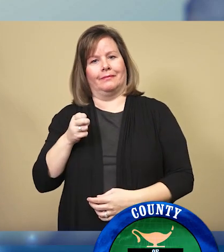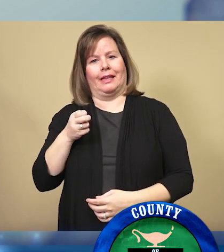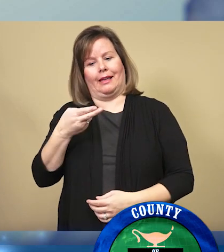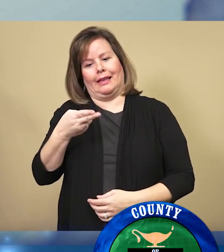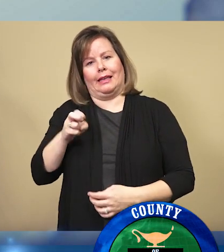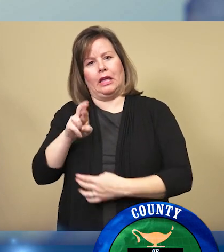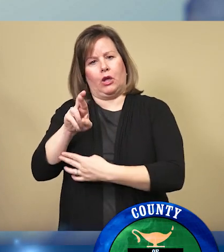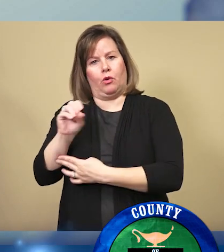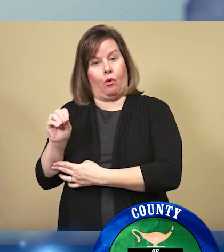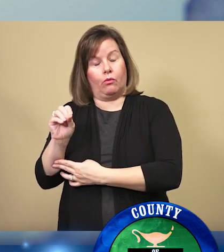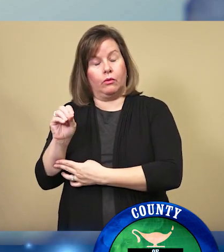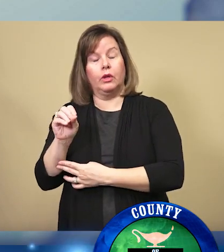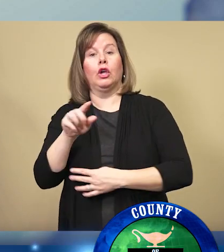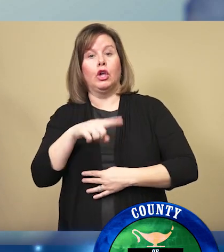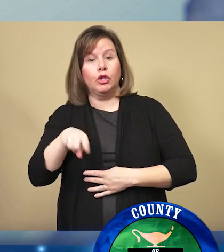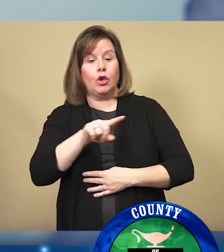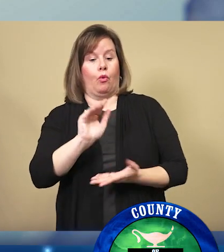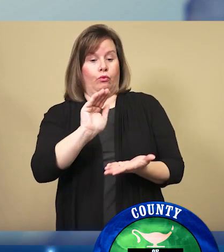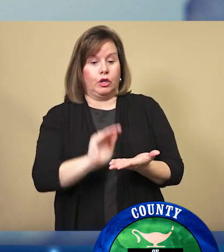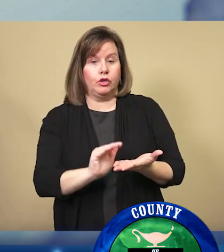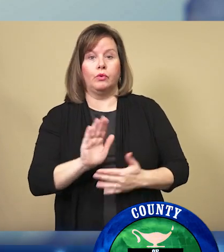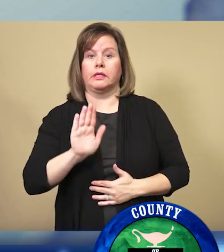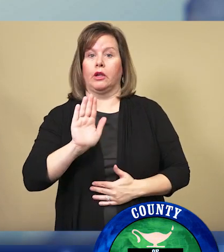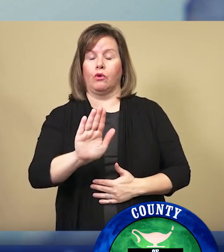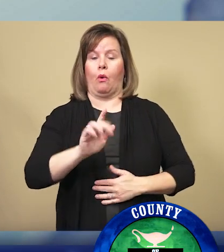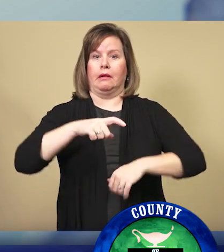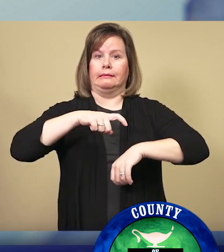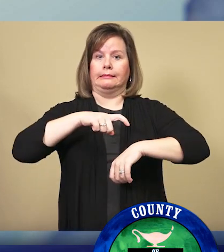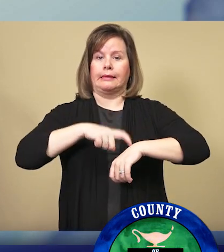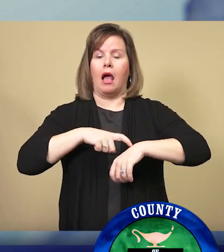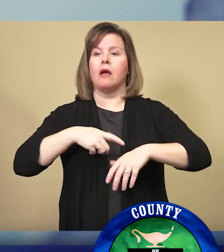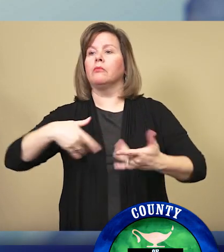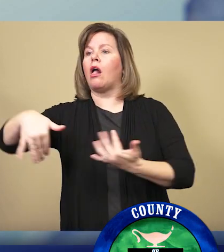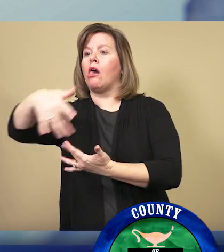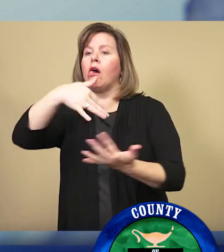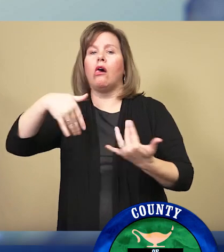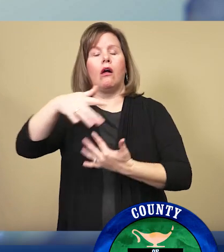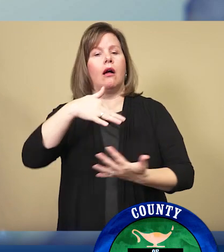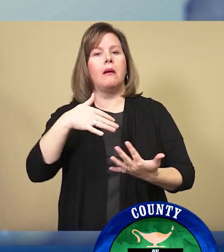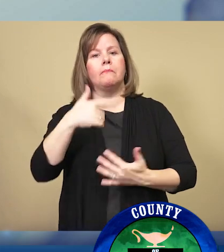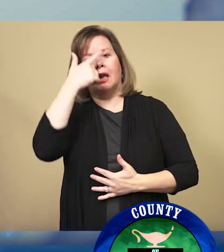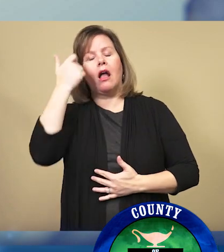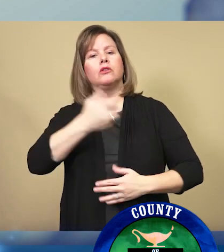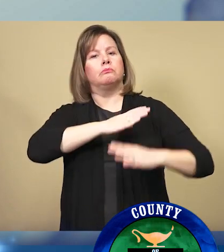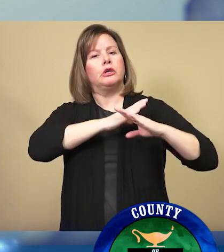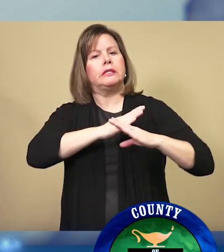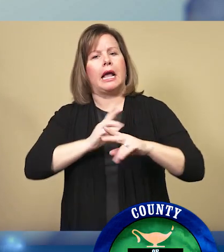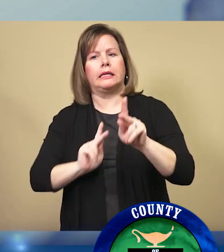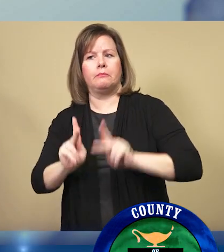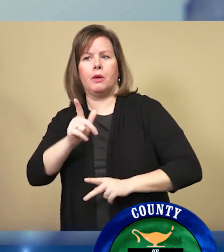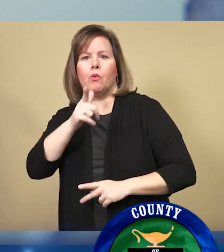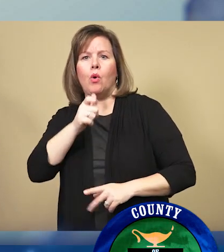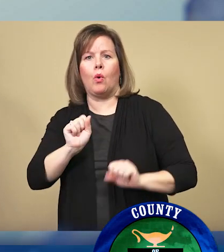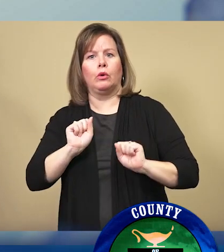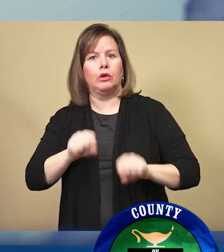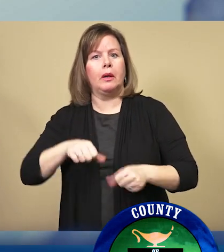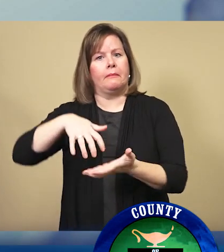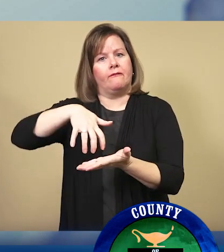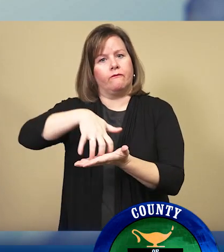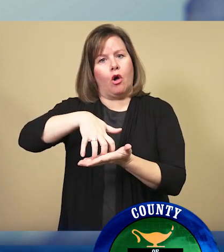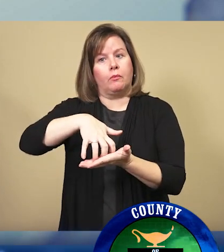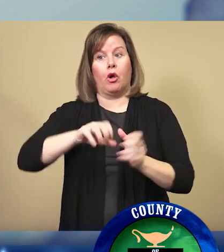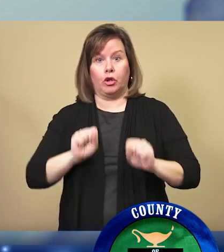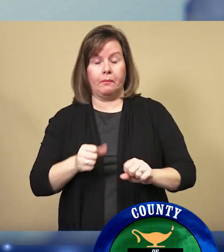reducing some of your liberties for a period of time in order to protect those who are most vulnerable. And that might include yourself